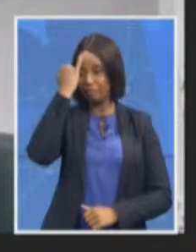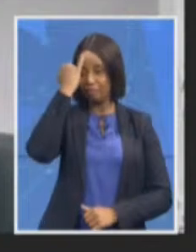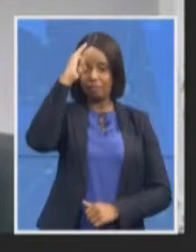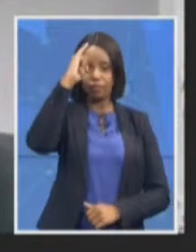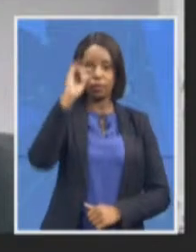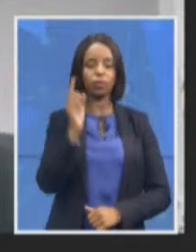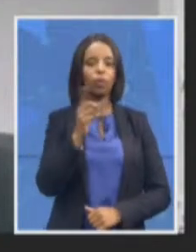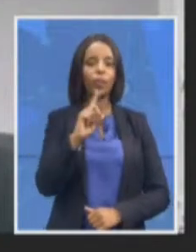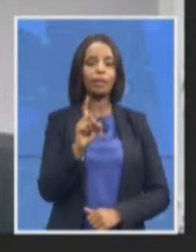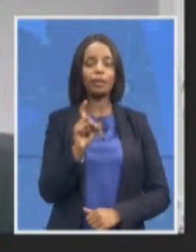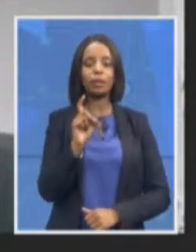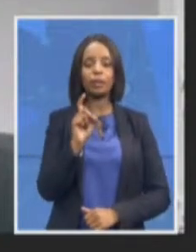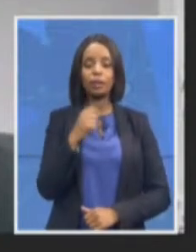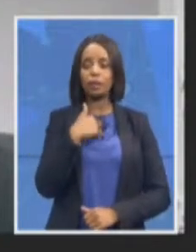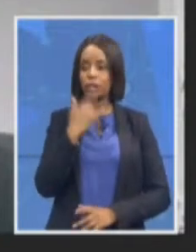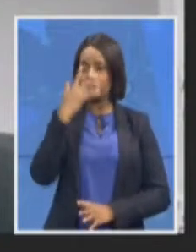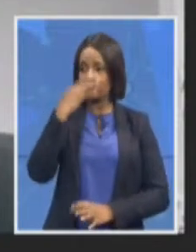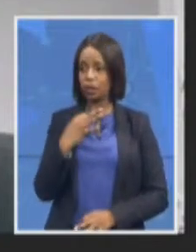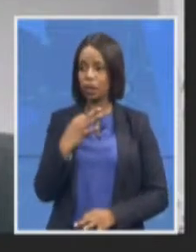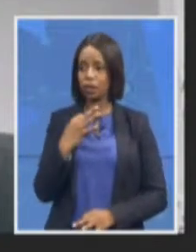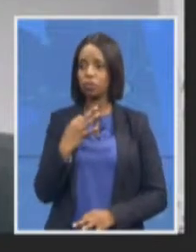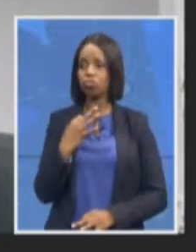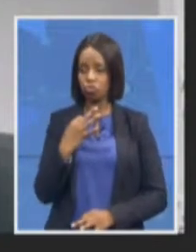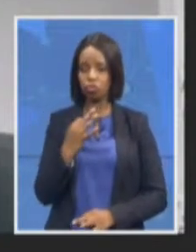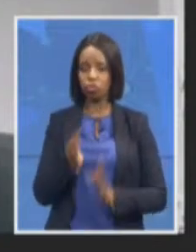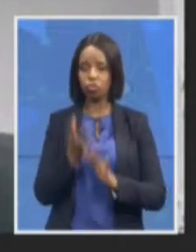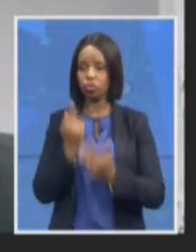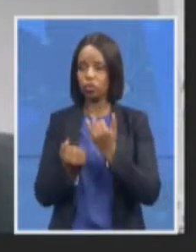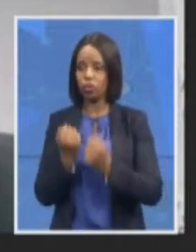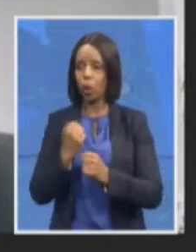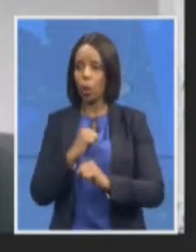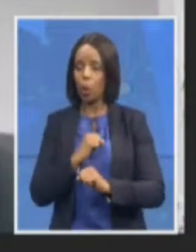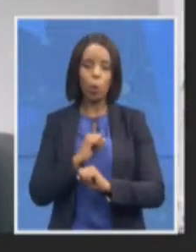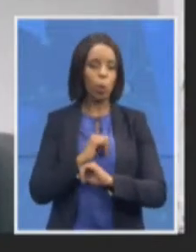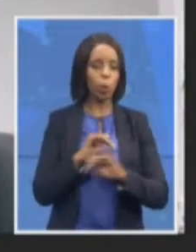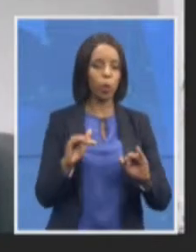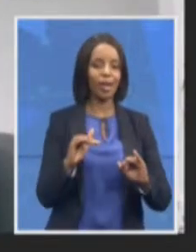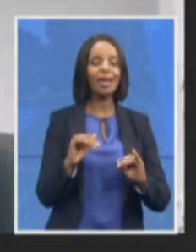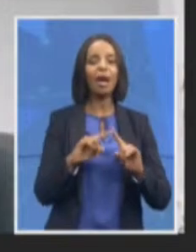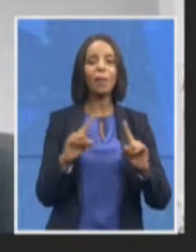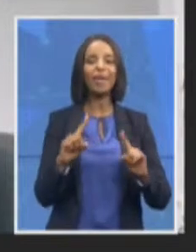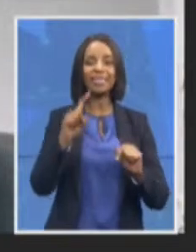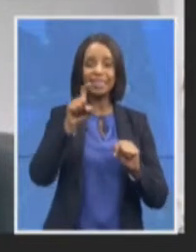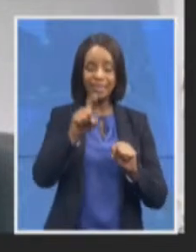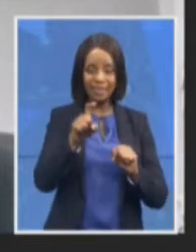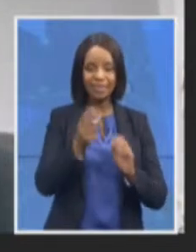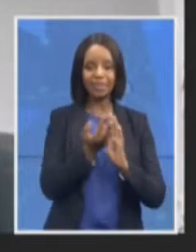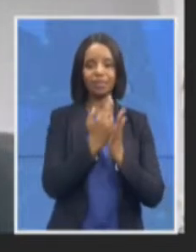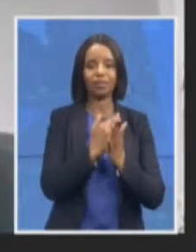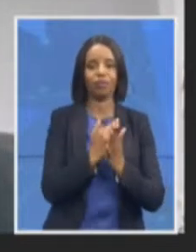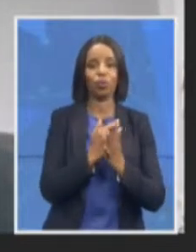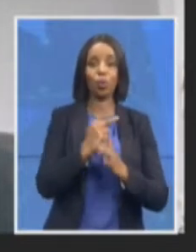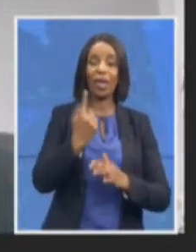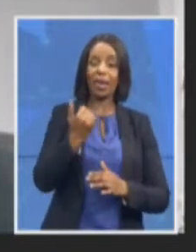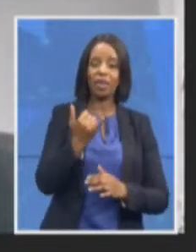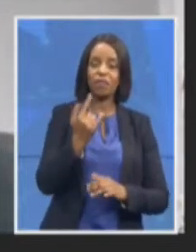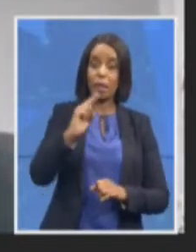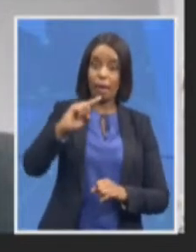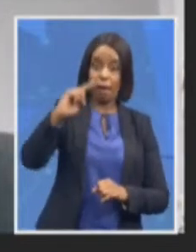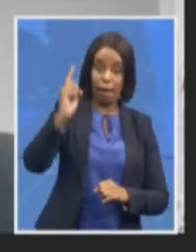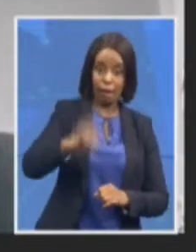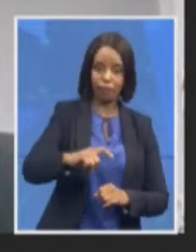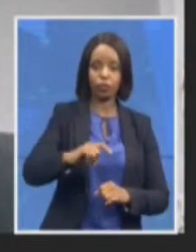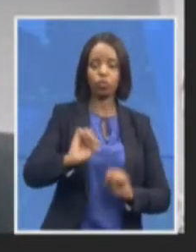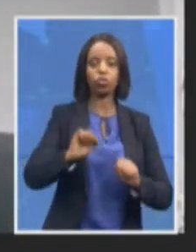to review these matters should it become necessary and so you know it's really important that we ensure that we actually